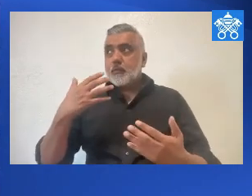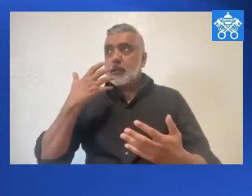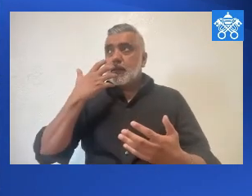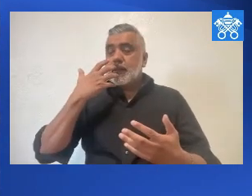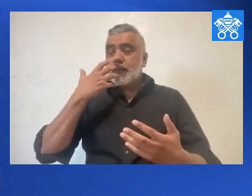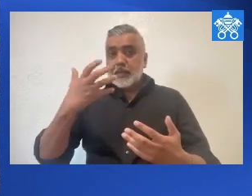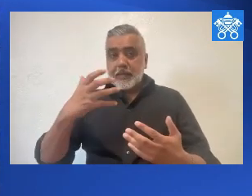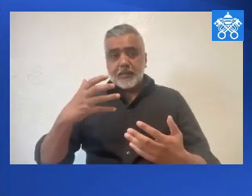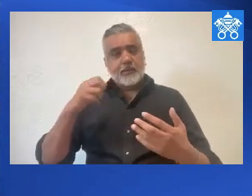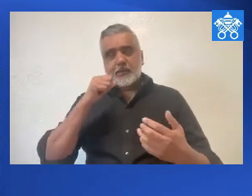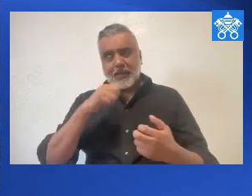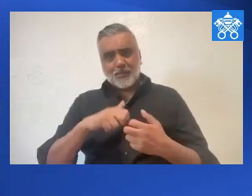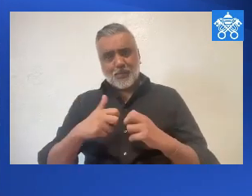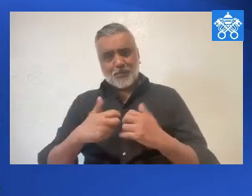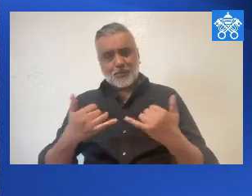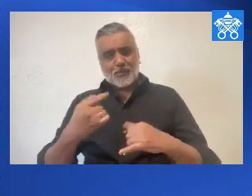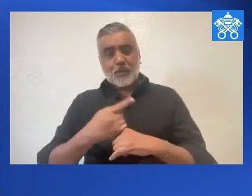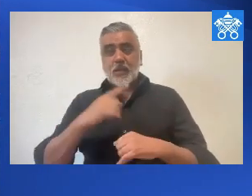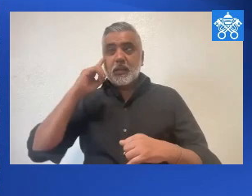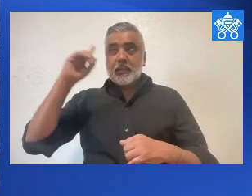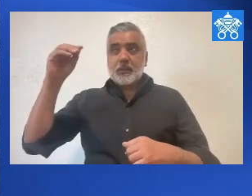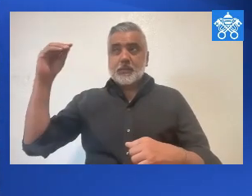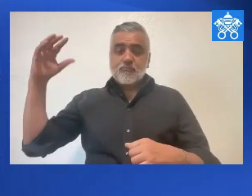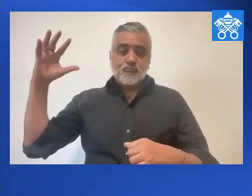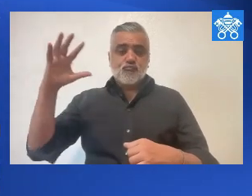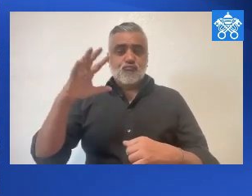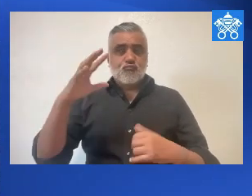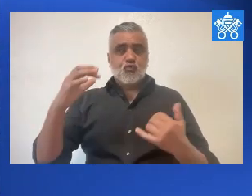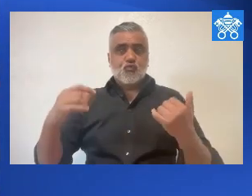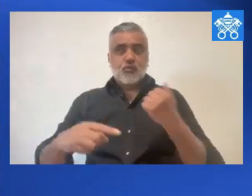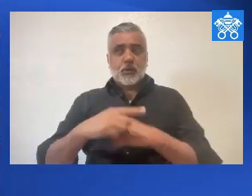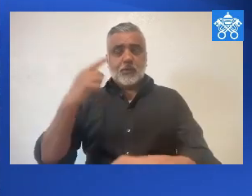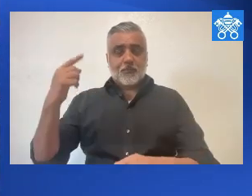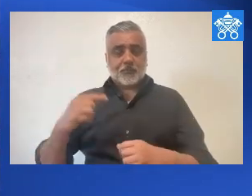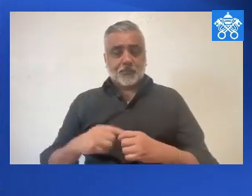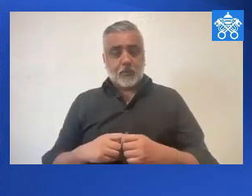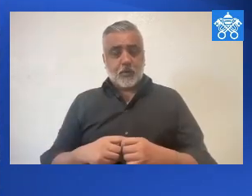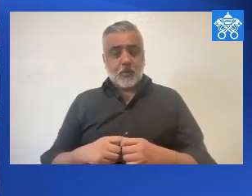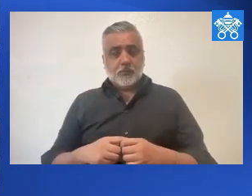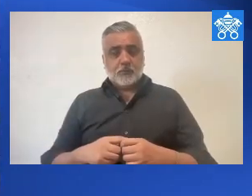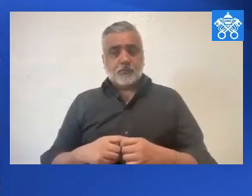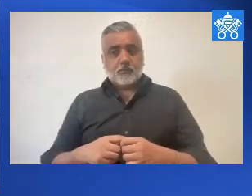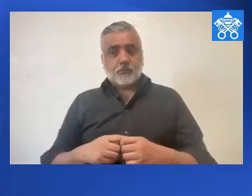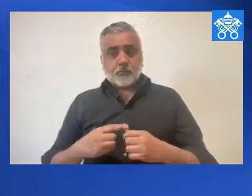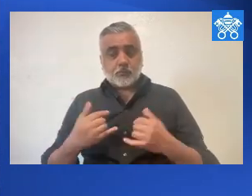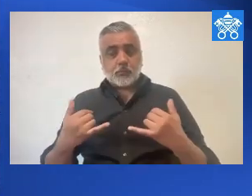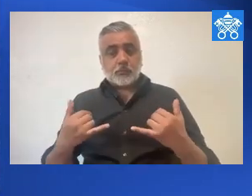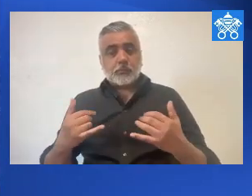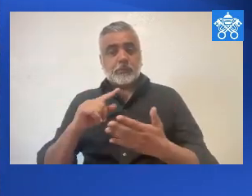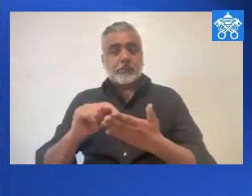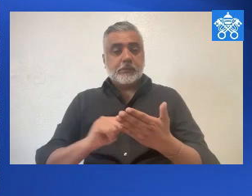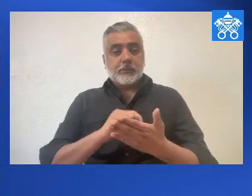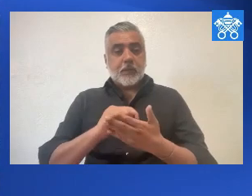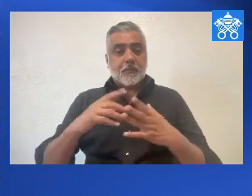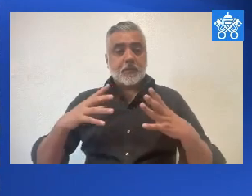So thankfully, extreme heat is not a problem here today and the sun is shining brightly. This time of year, of course, is a